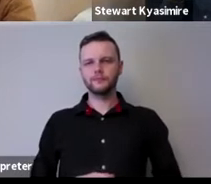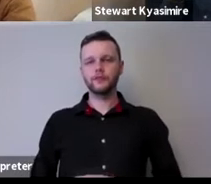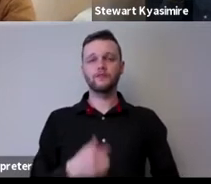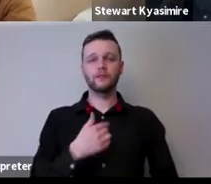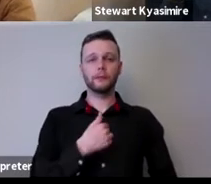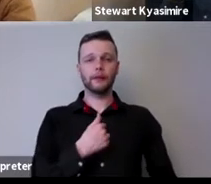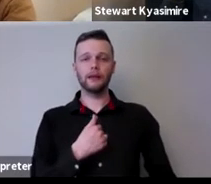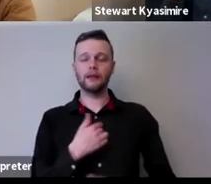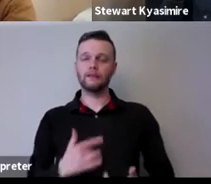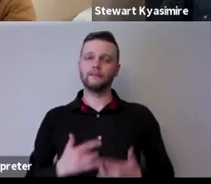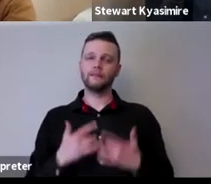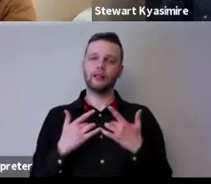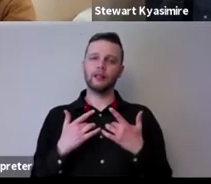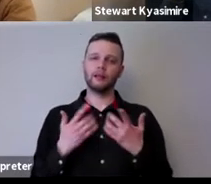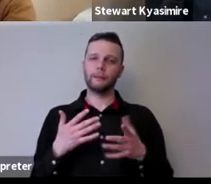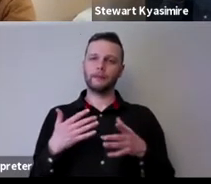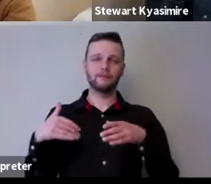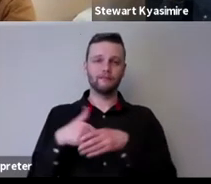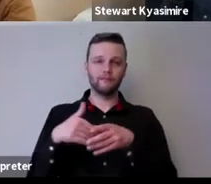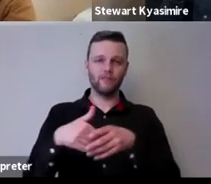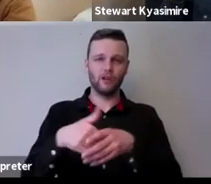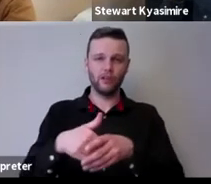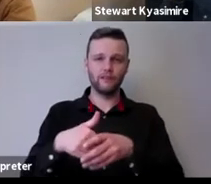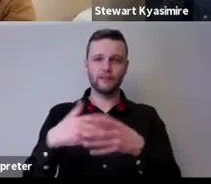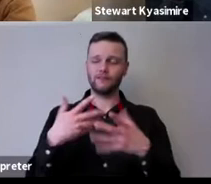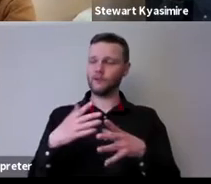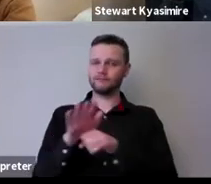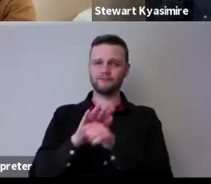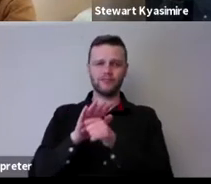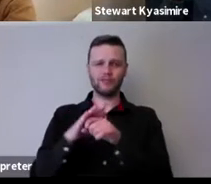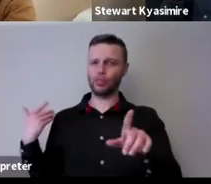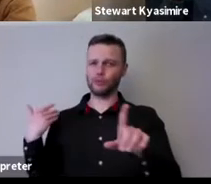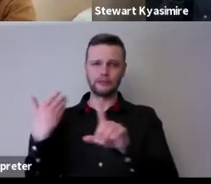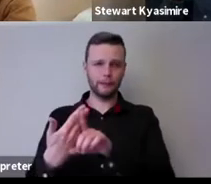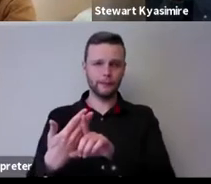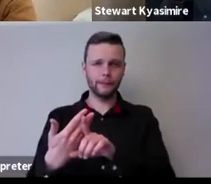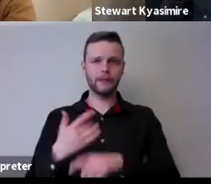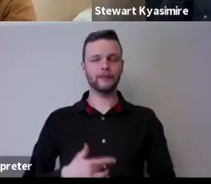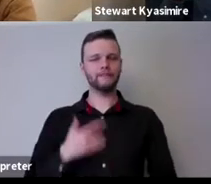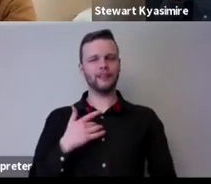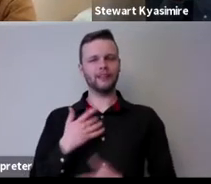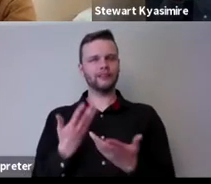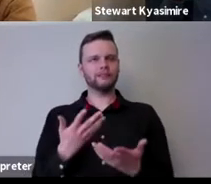someone who's been involved in you know like everybody in these areas for quite a long time is is a sense of how